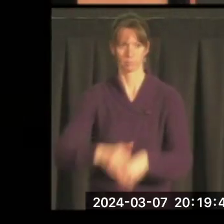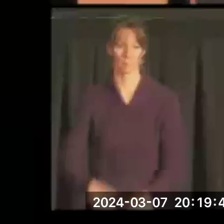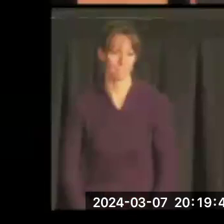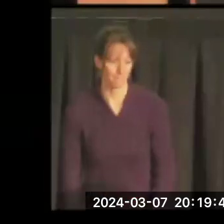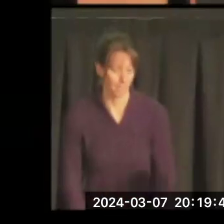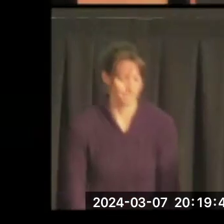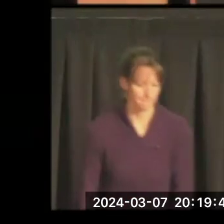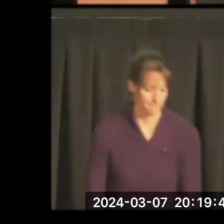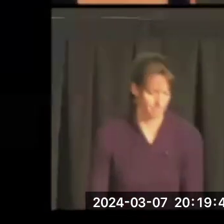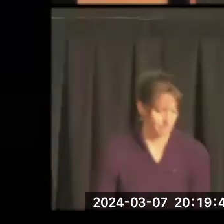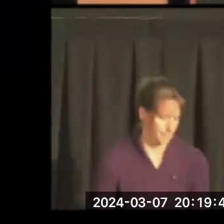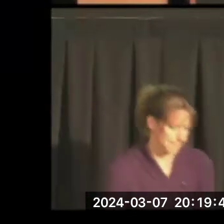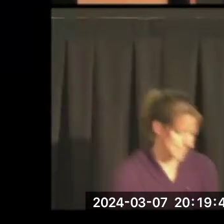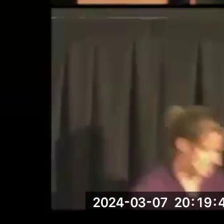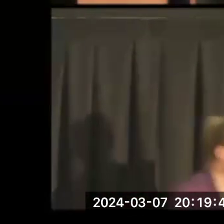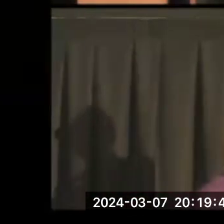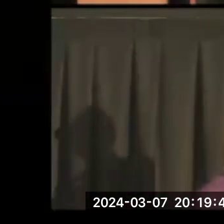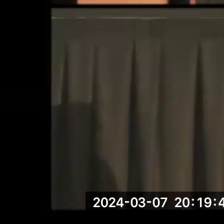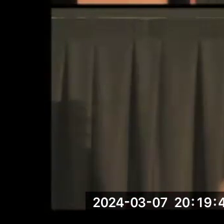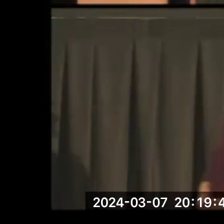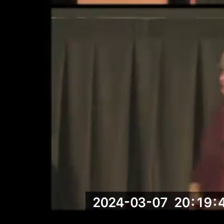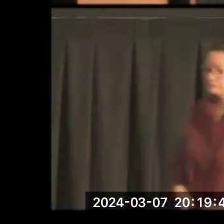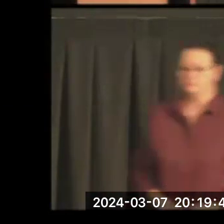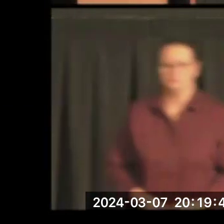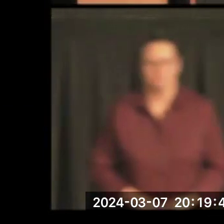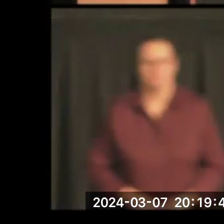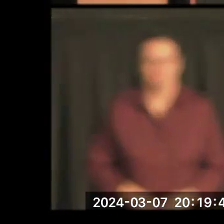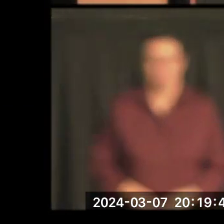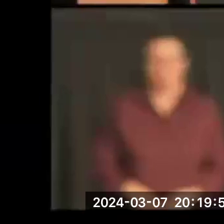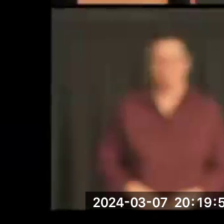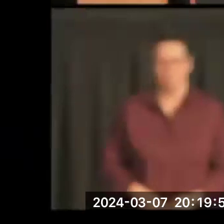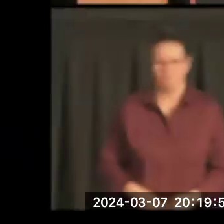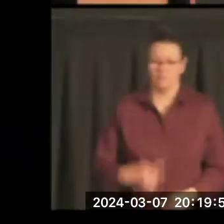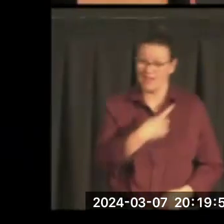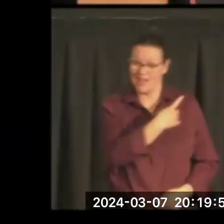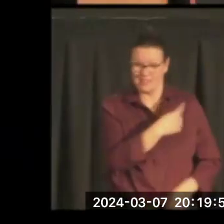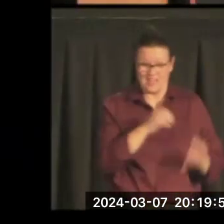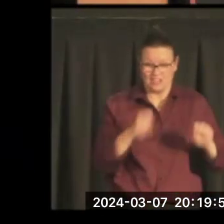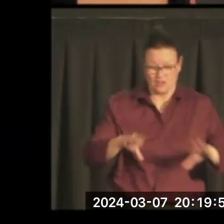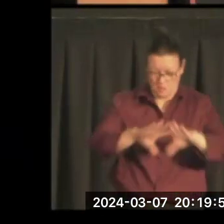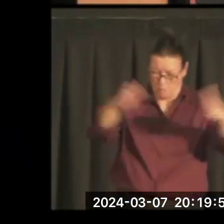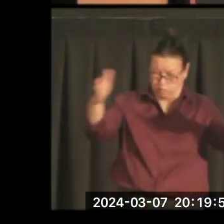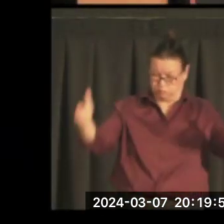Of all of the things that he could have said, this tombstone could have been huge, right?